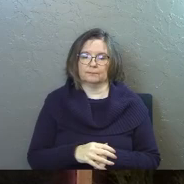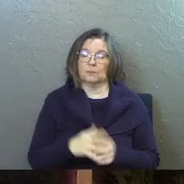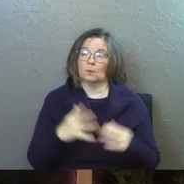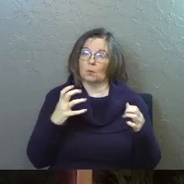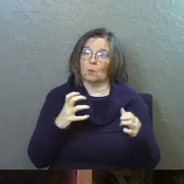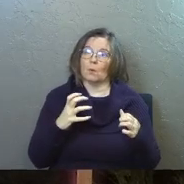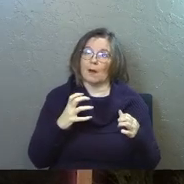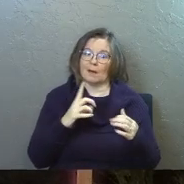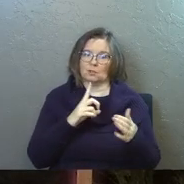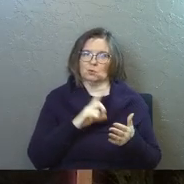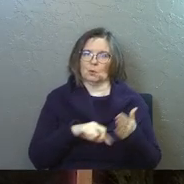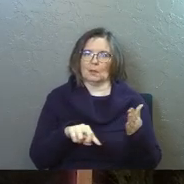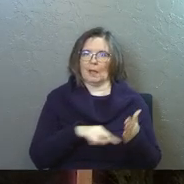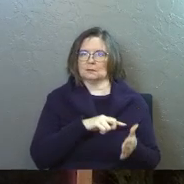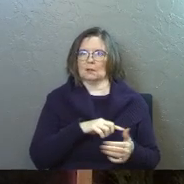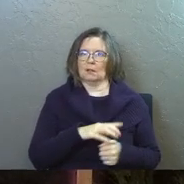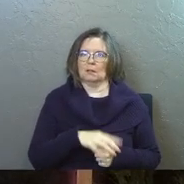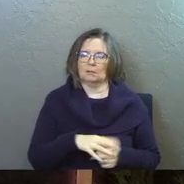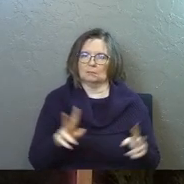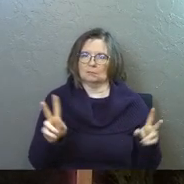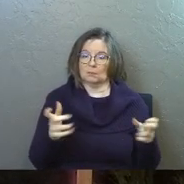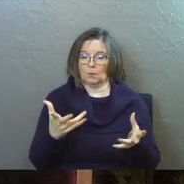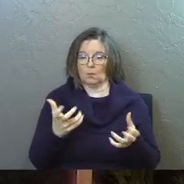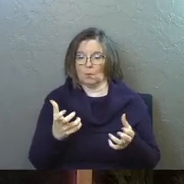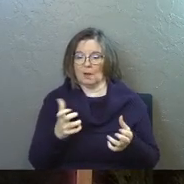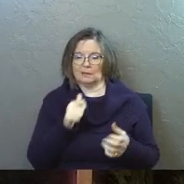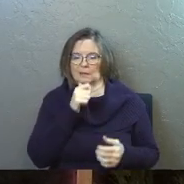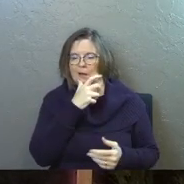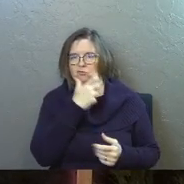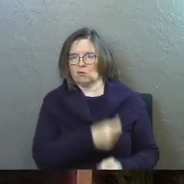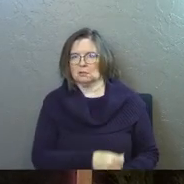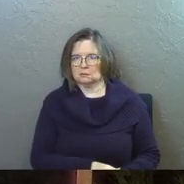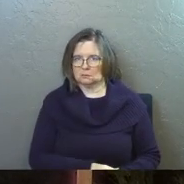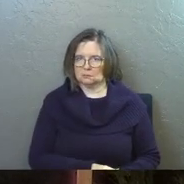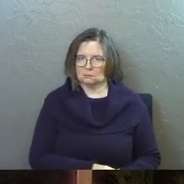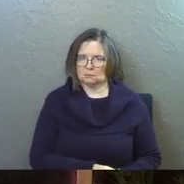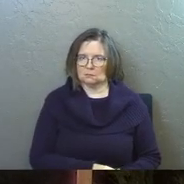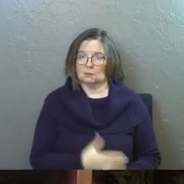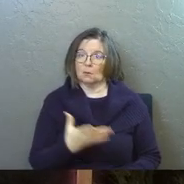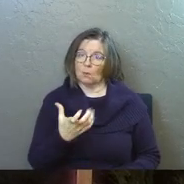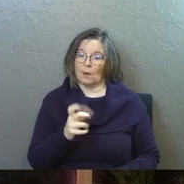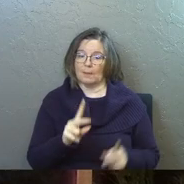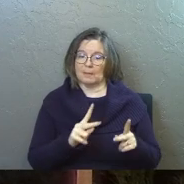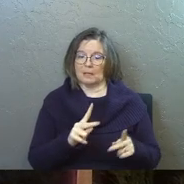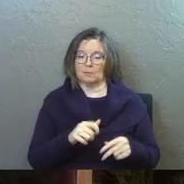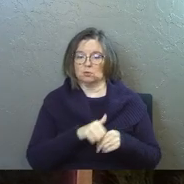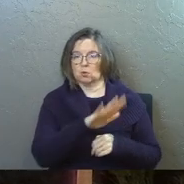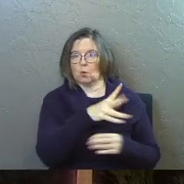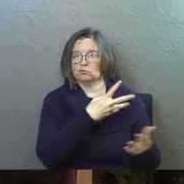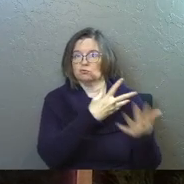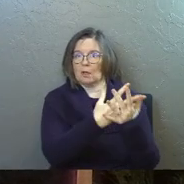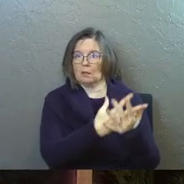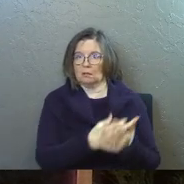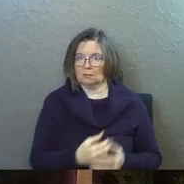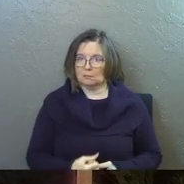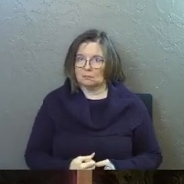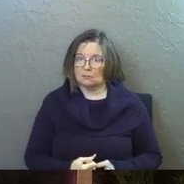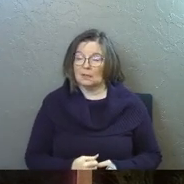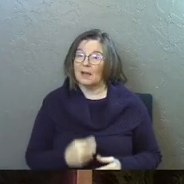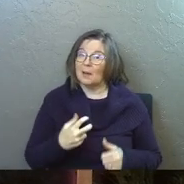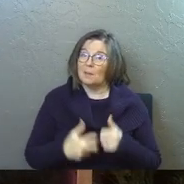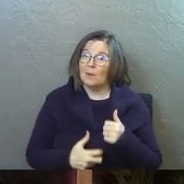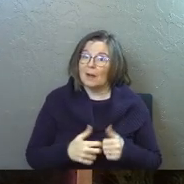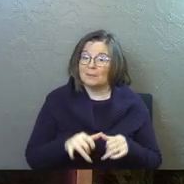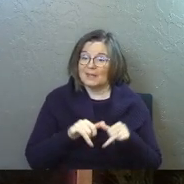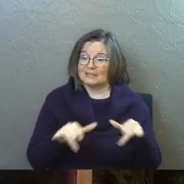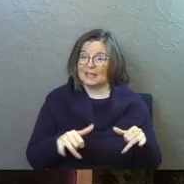We want to cancel. We want to not trust. And we want people to go to jail. Problem